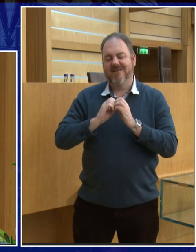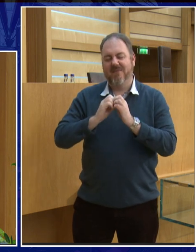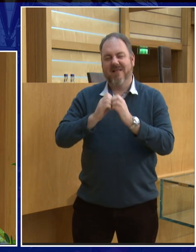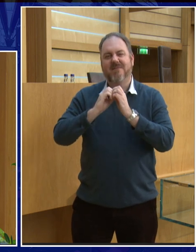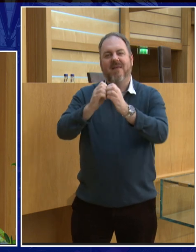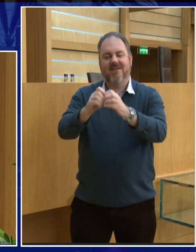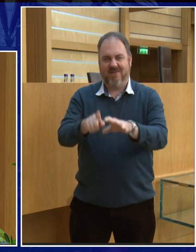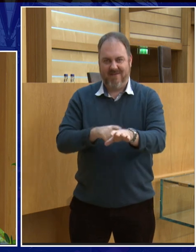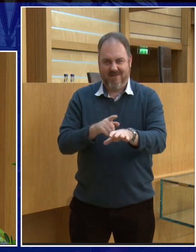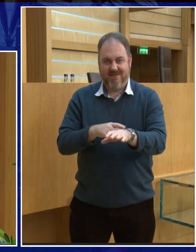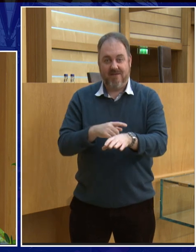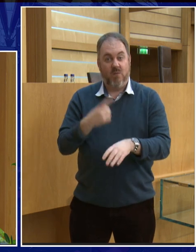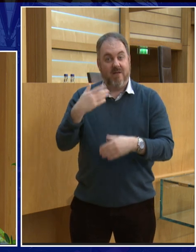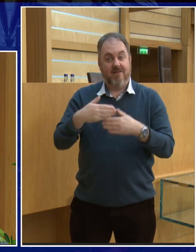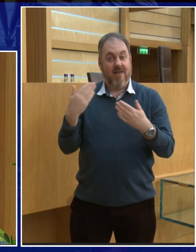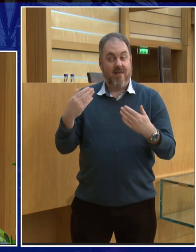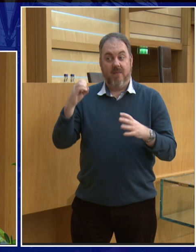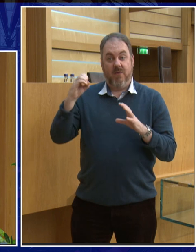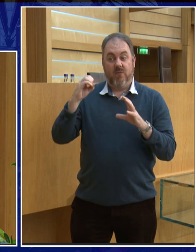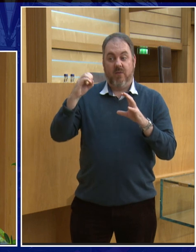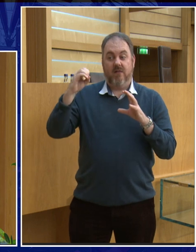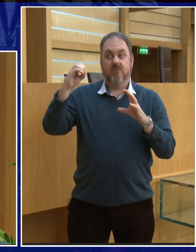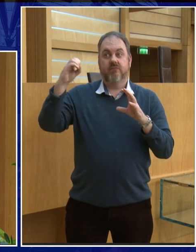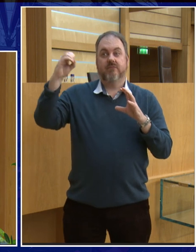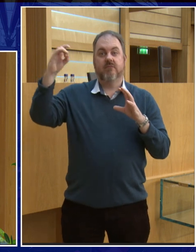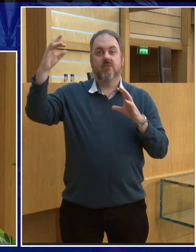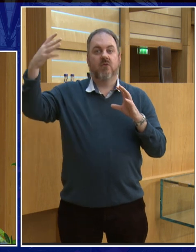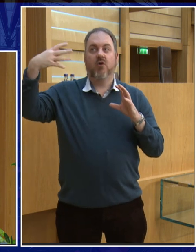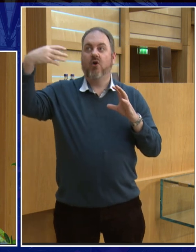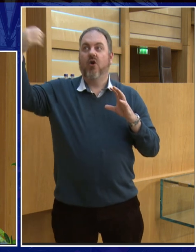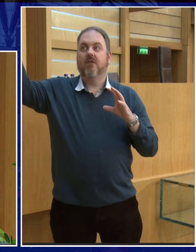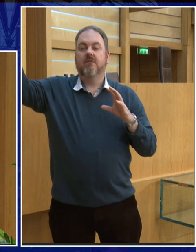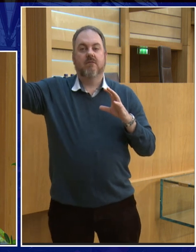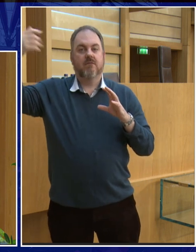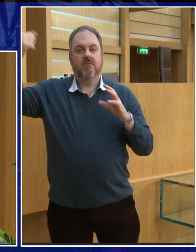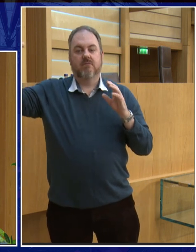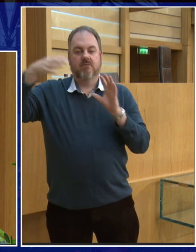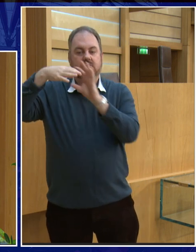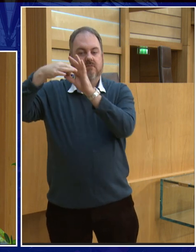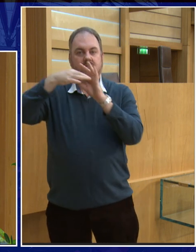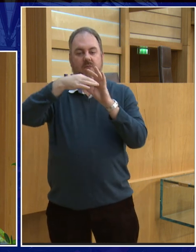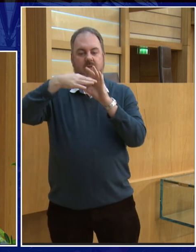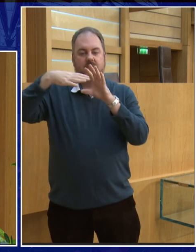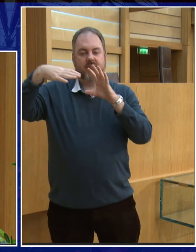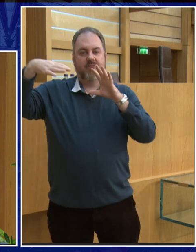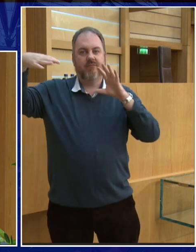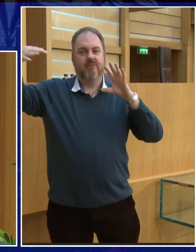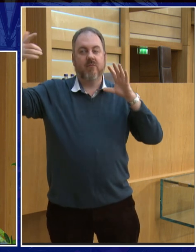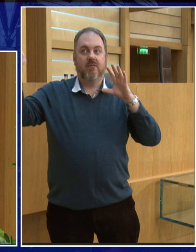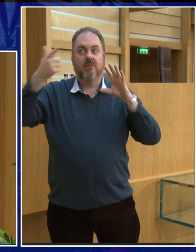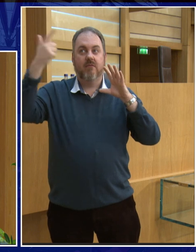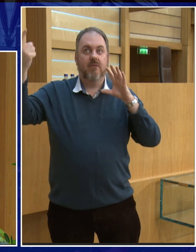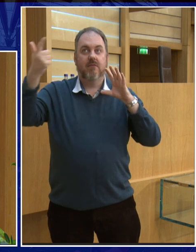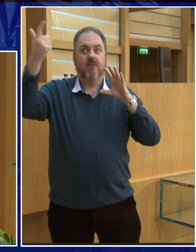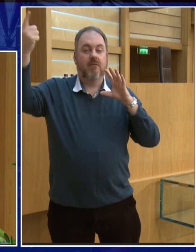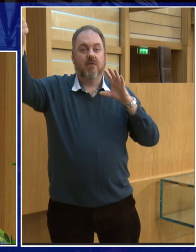and gets further and further and eventually it could get far enough away from us that it's not really captured by the earth's gravity and it could sort of spiral on